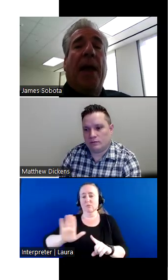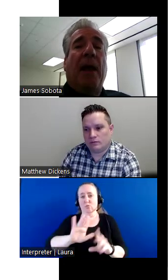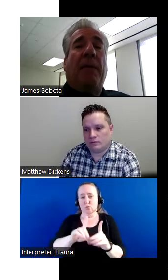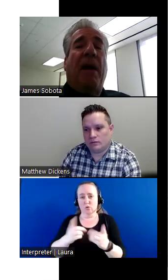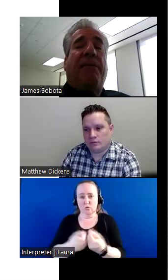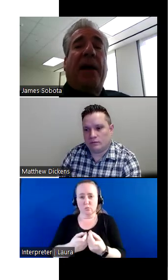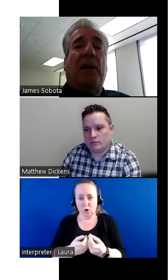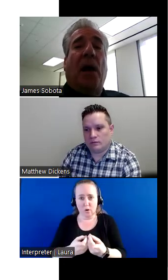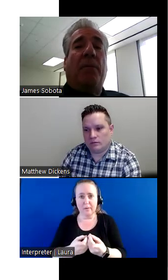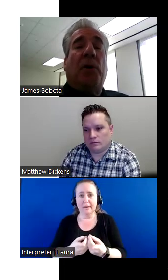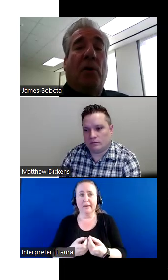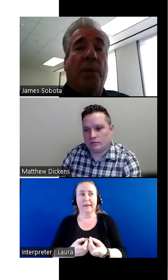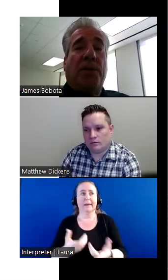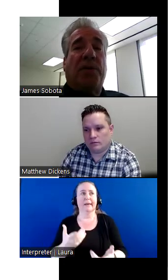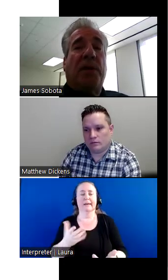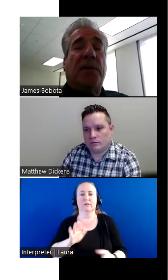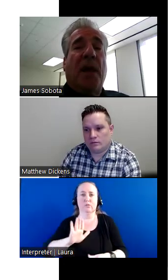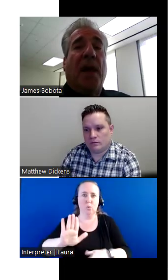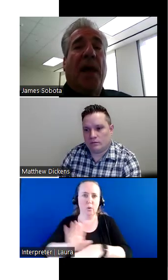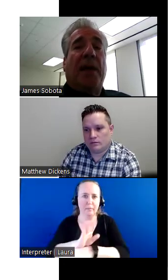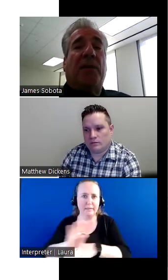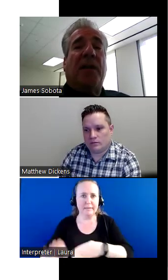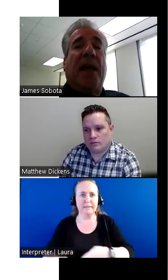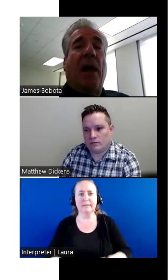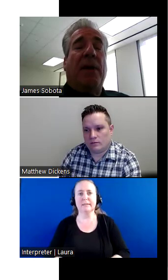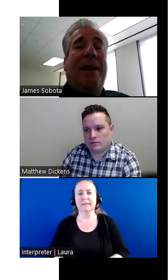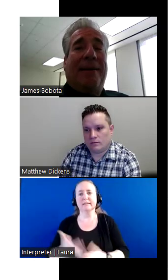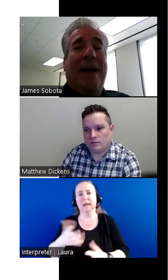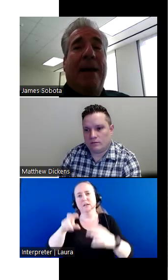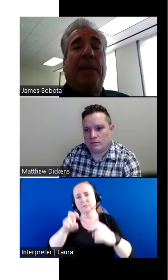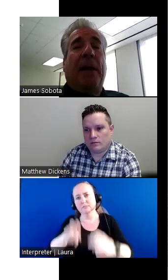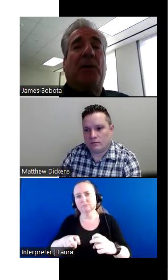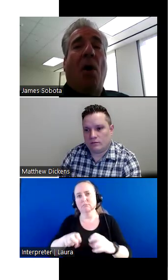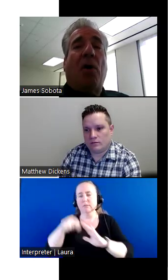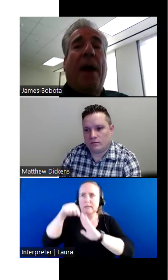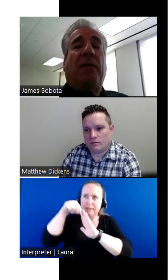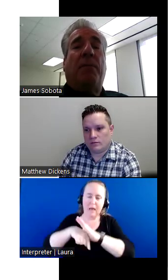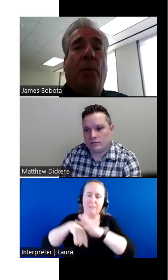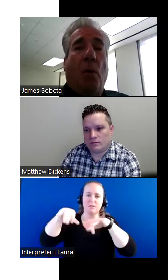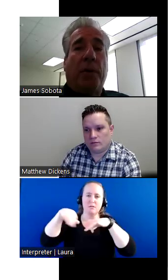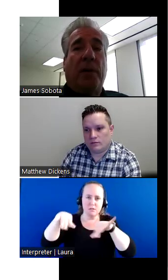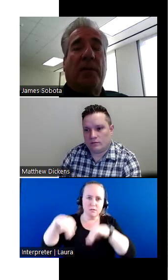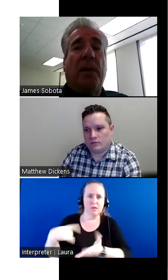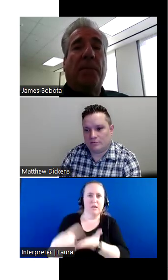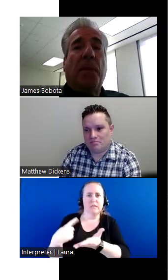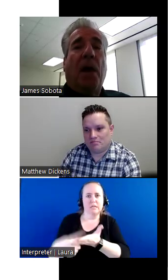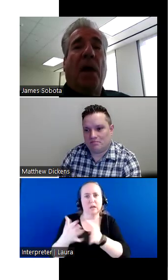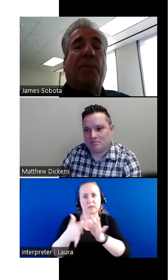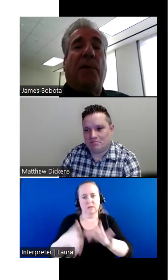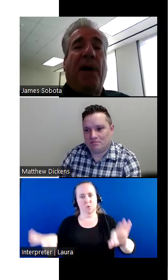and if, if I can come to your businesses and sit down in depth and talk about the importance